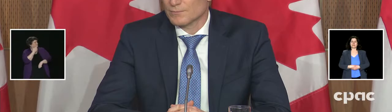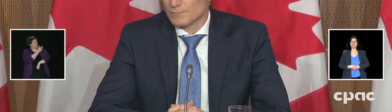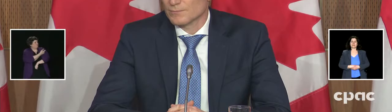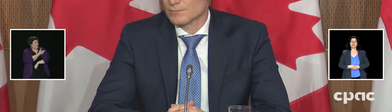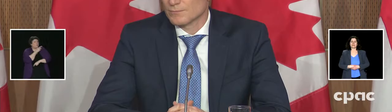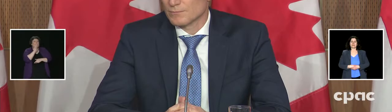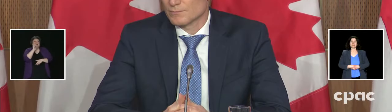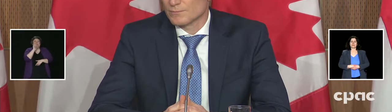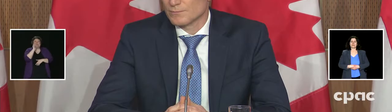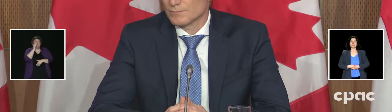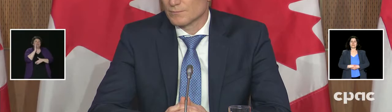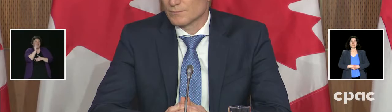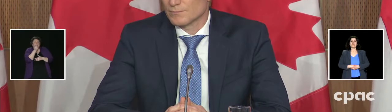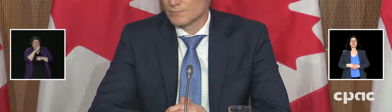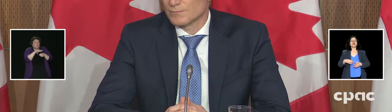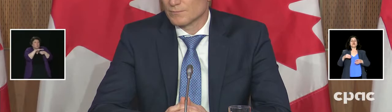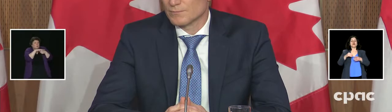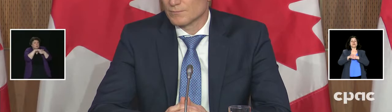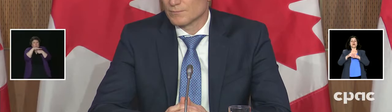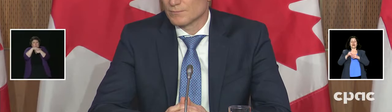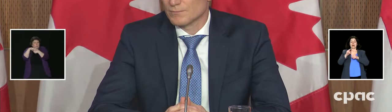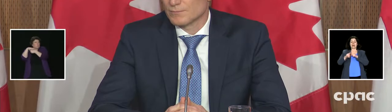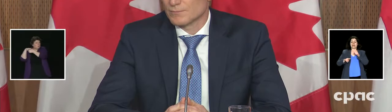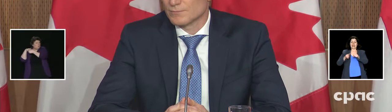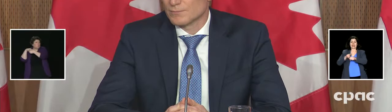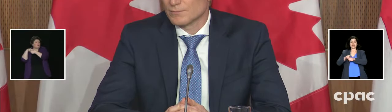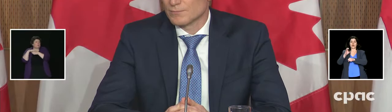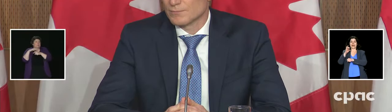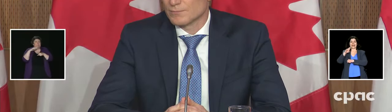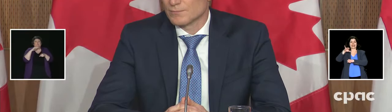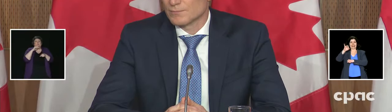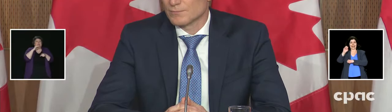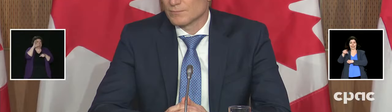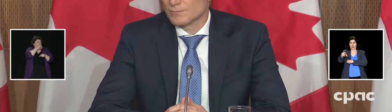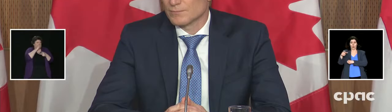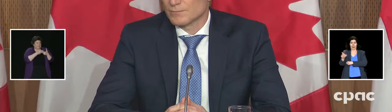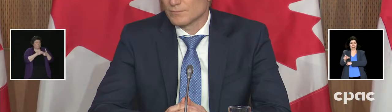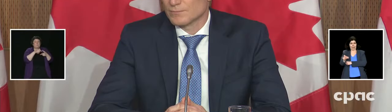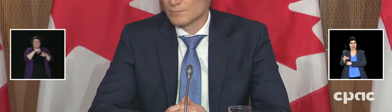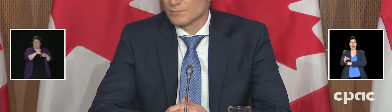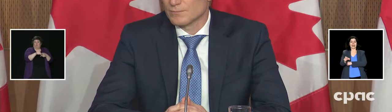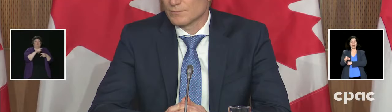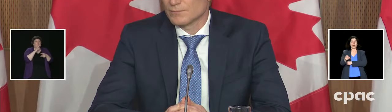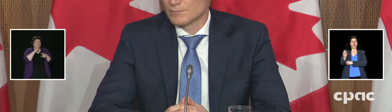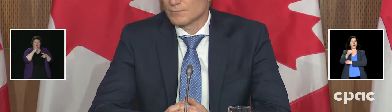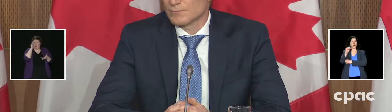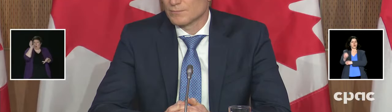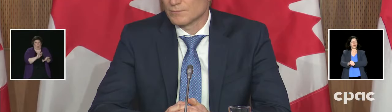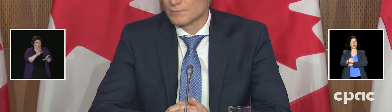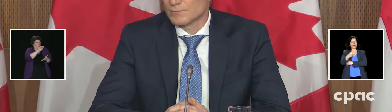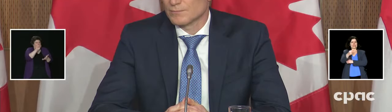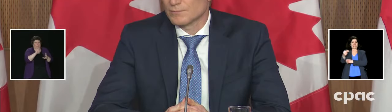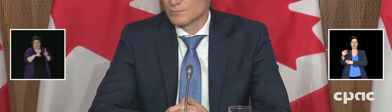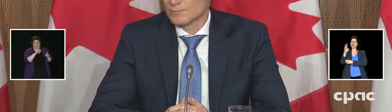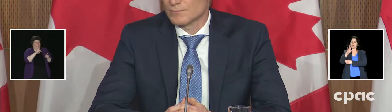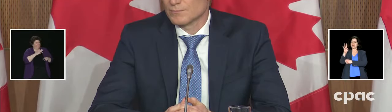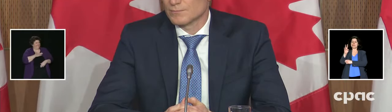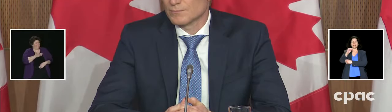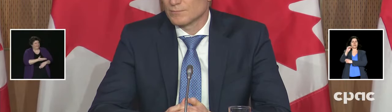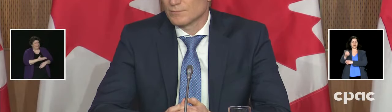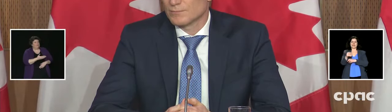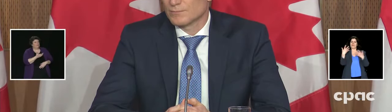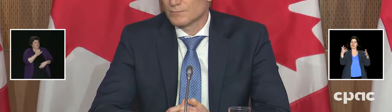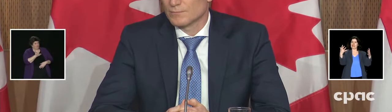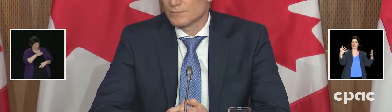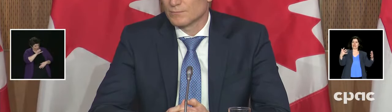pockets, for instance, like the First Nation, the Namaskar First Nation, where you see the uptake is rather low. Now, are you aware of